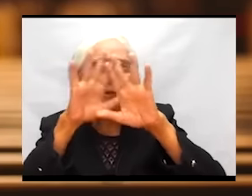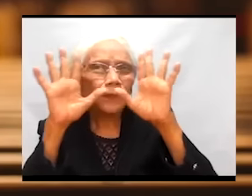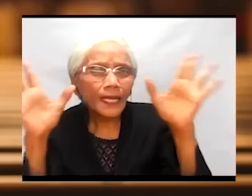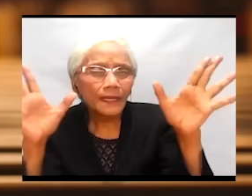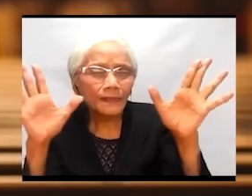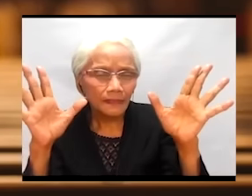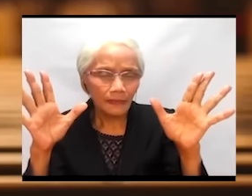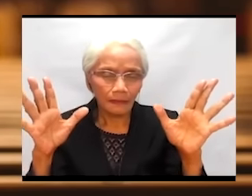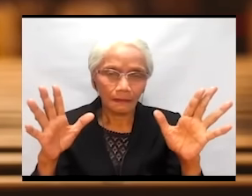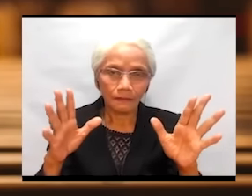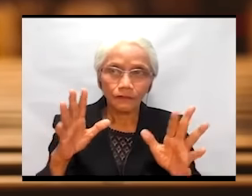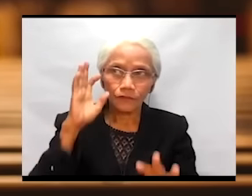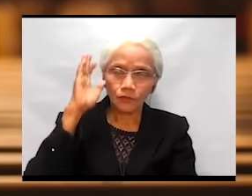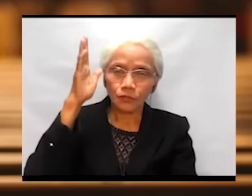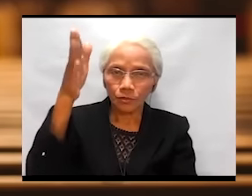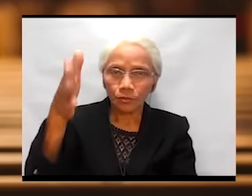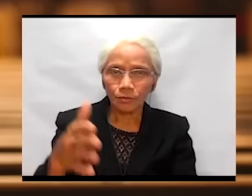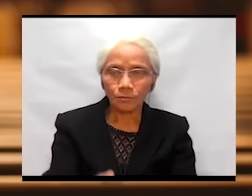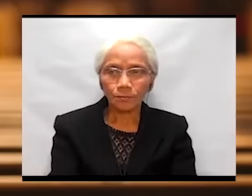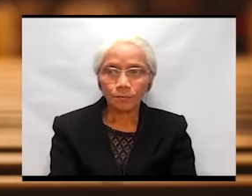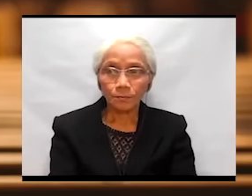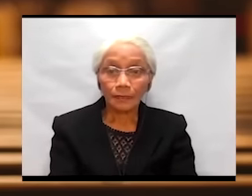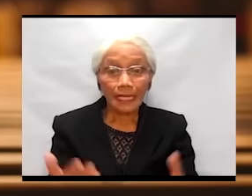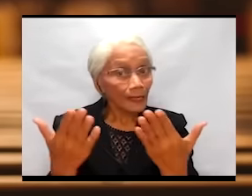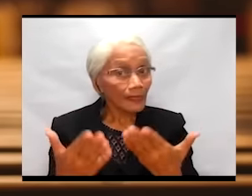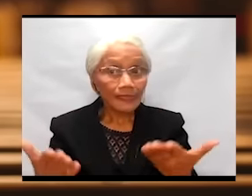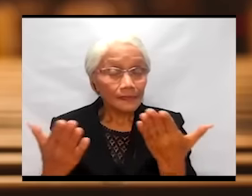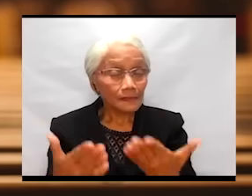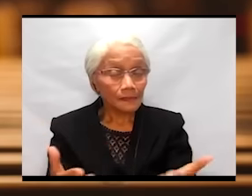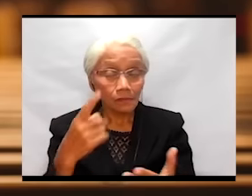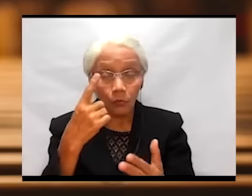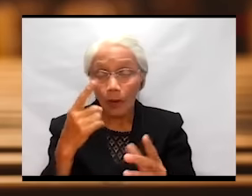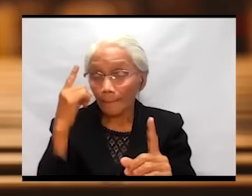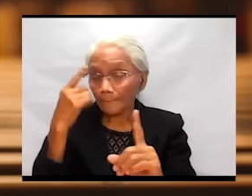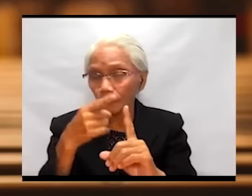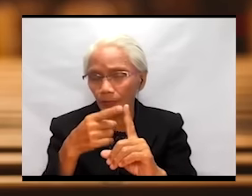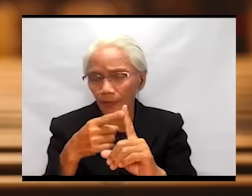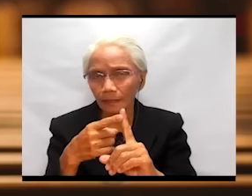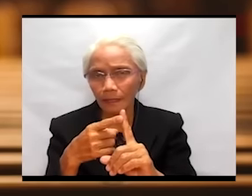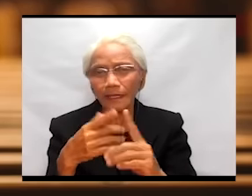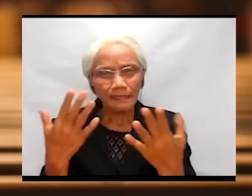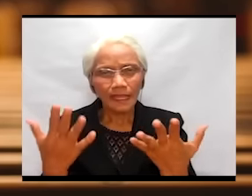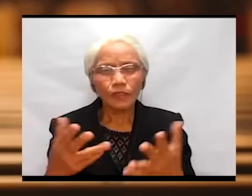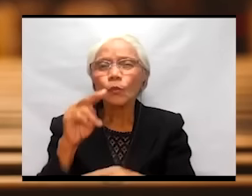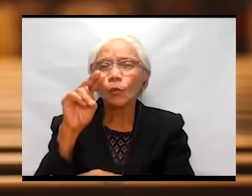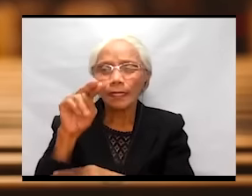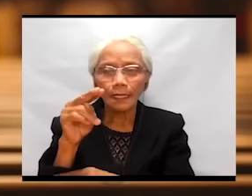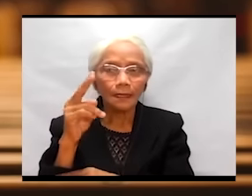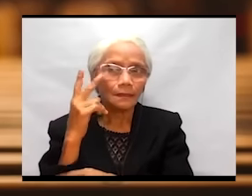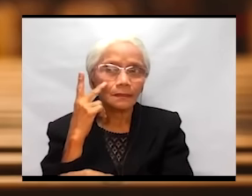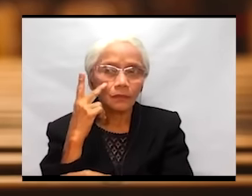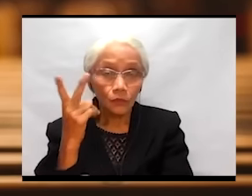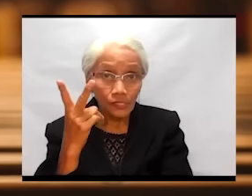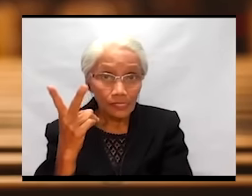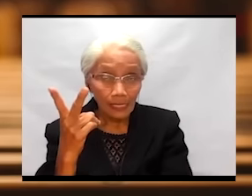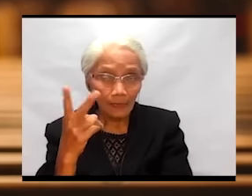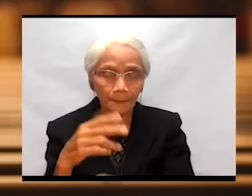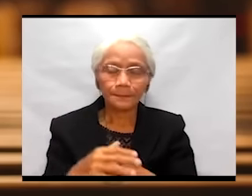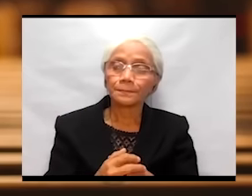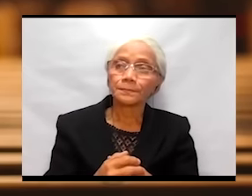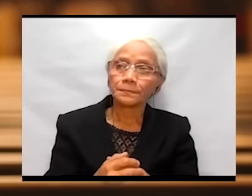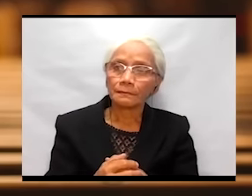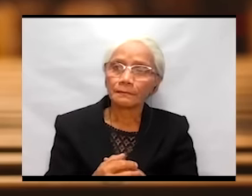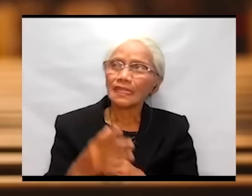This is one point that we need to see. God's offer of freedom,